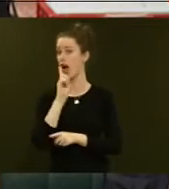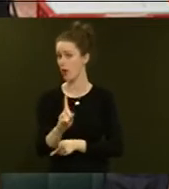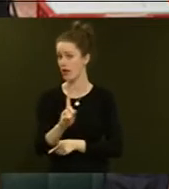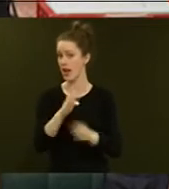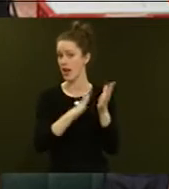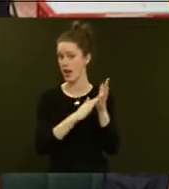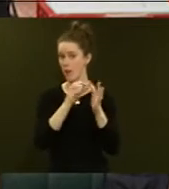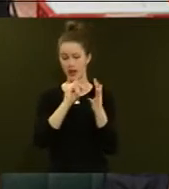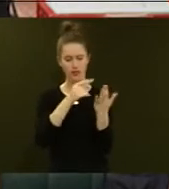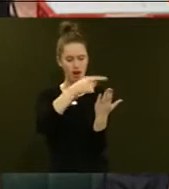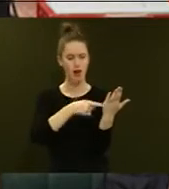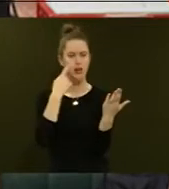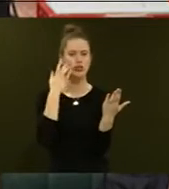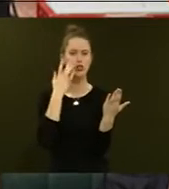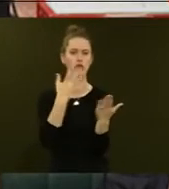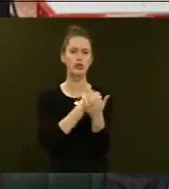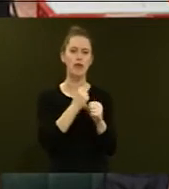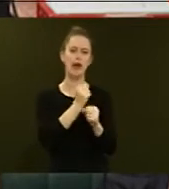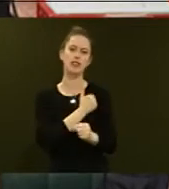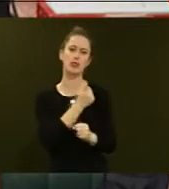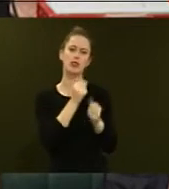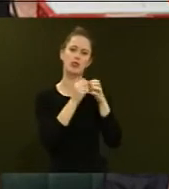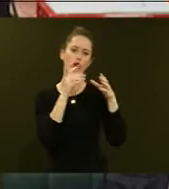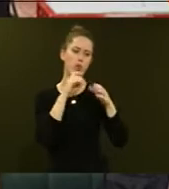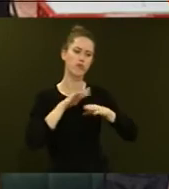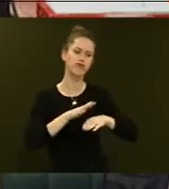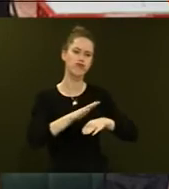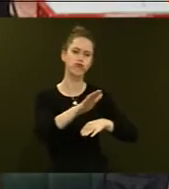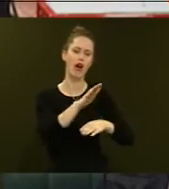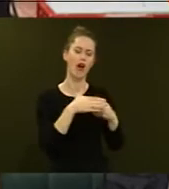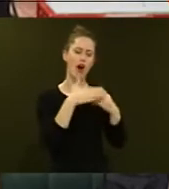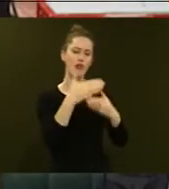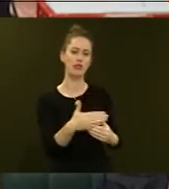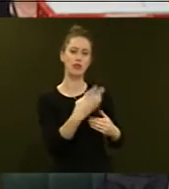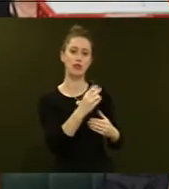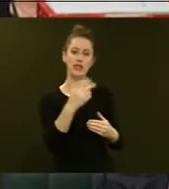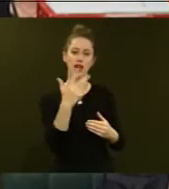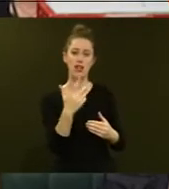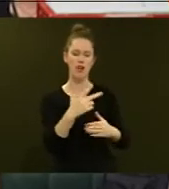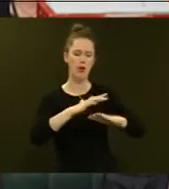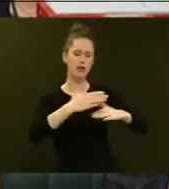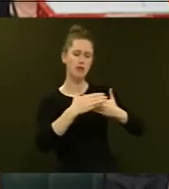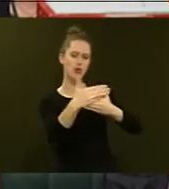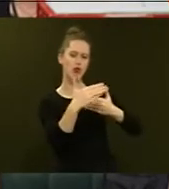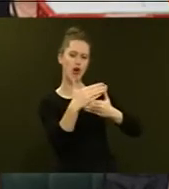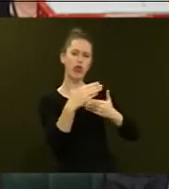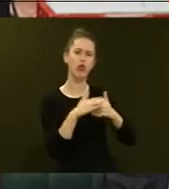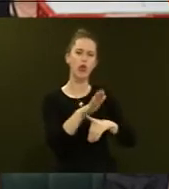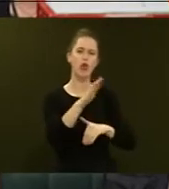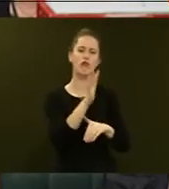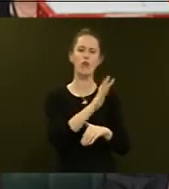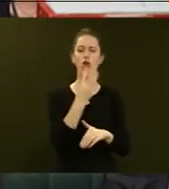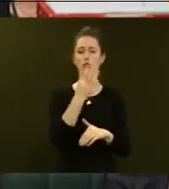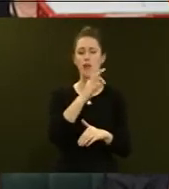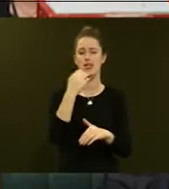the MPS shows that the Reserve Bank expects growth to pick up over the rest of 2018 and for medium-term growth of about 3%